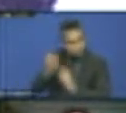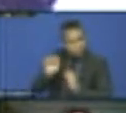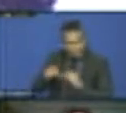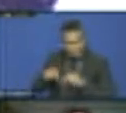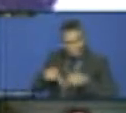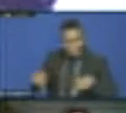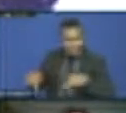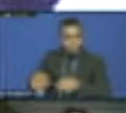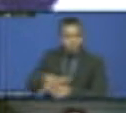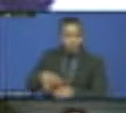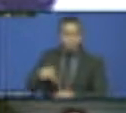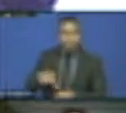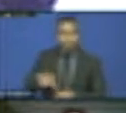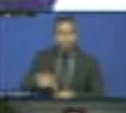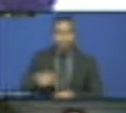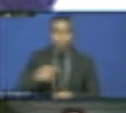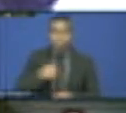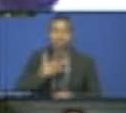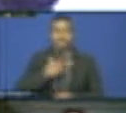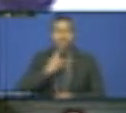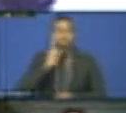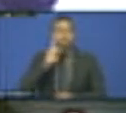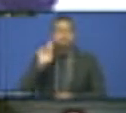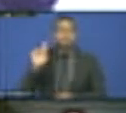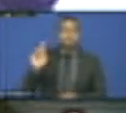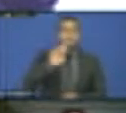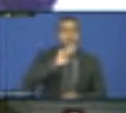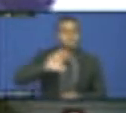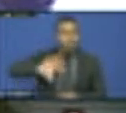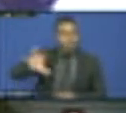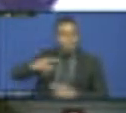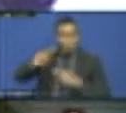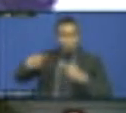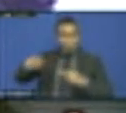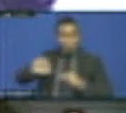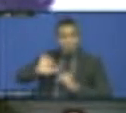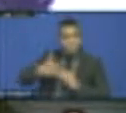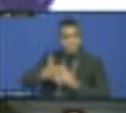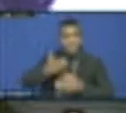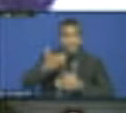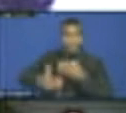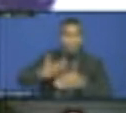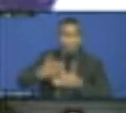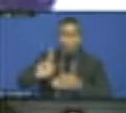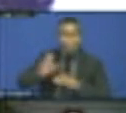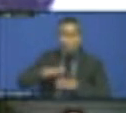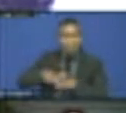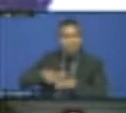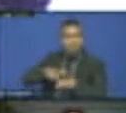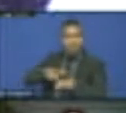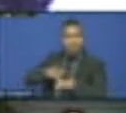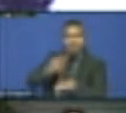a very strong correlation. Countries that have decided to devolve power to councils and decentralize their governments,